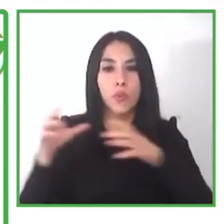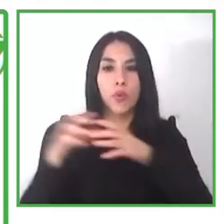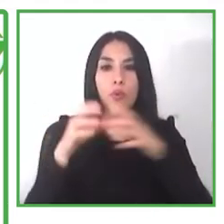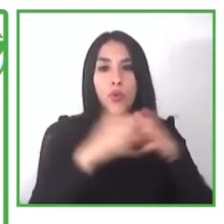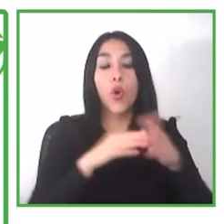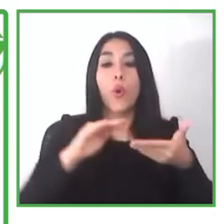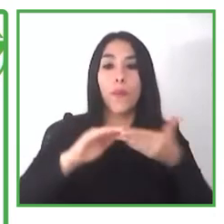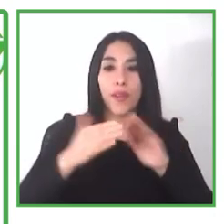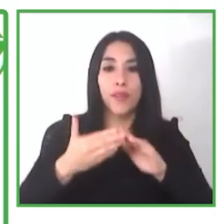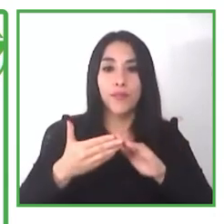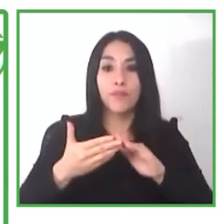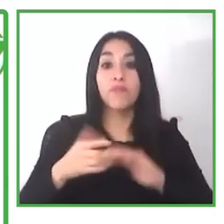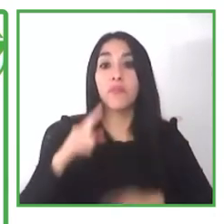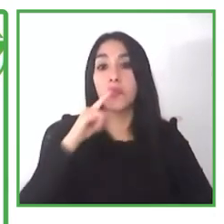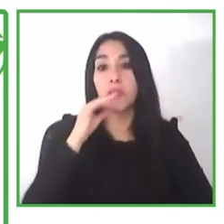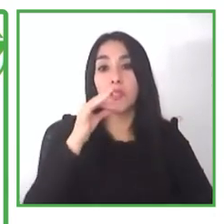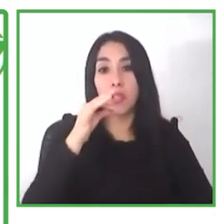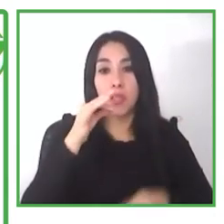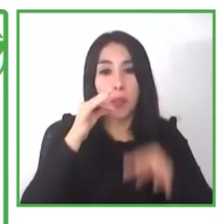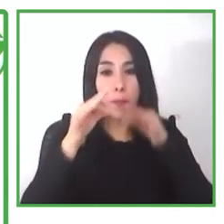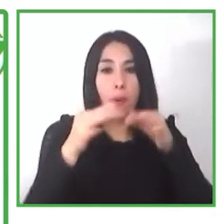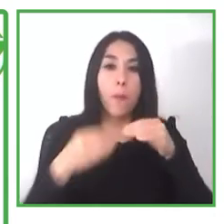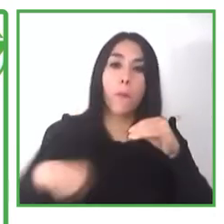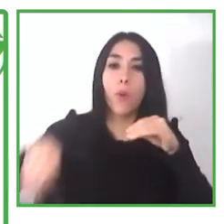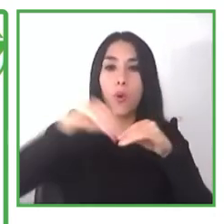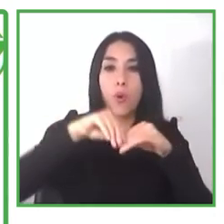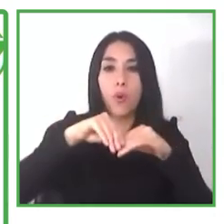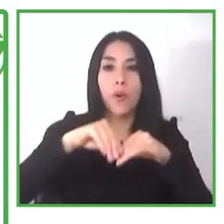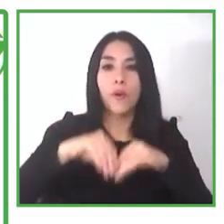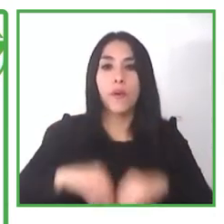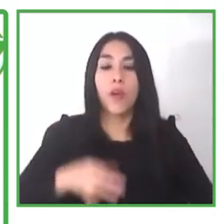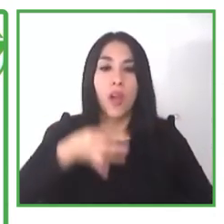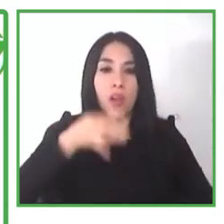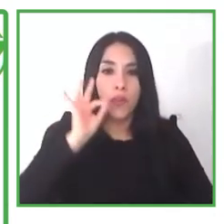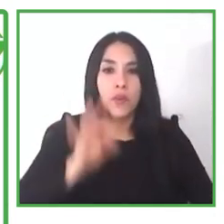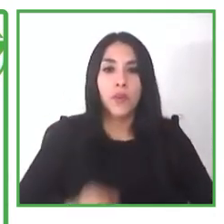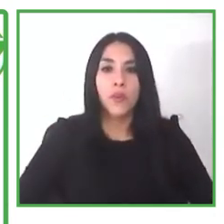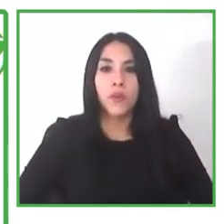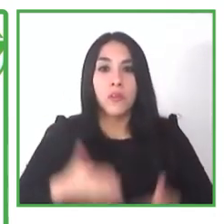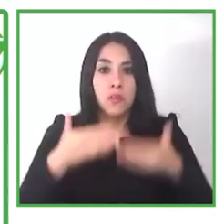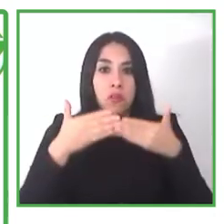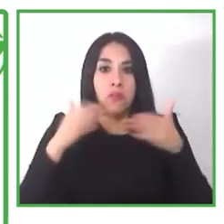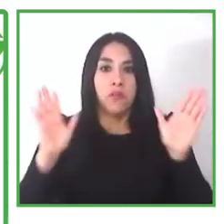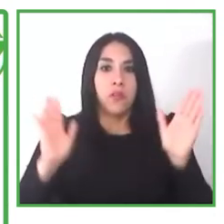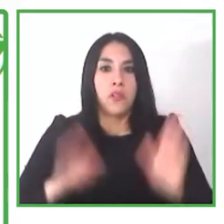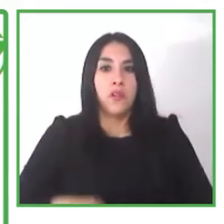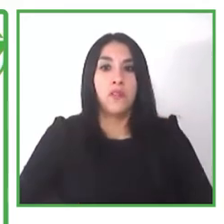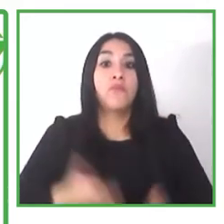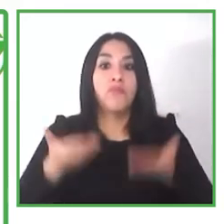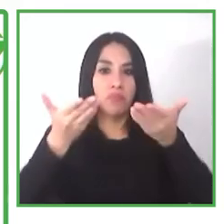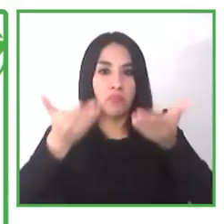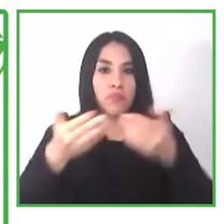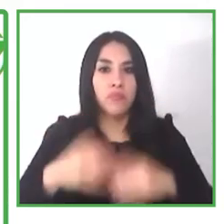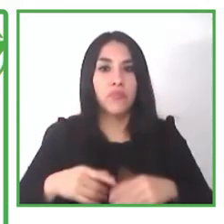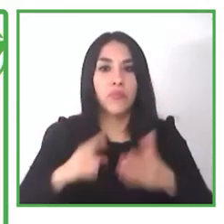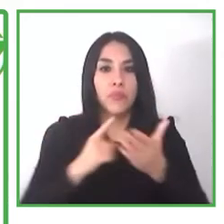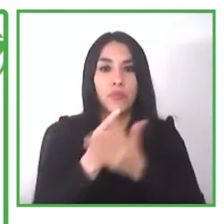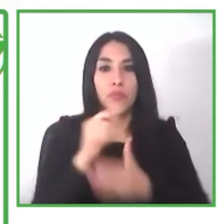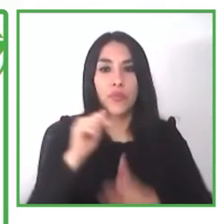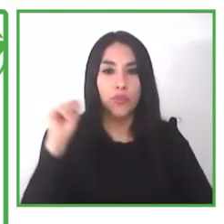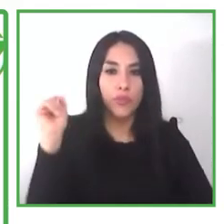give the chance to more people to a get trained and to have a work opportunity there